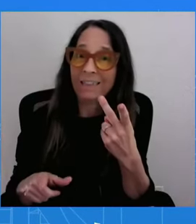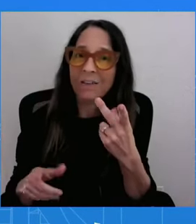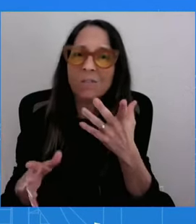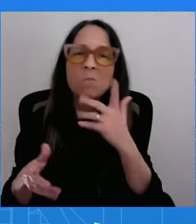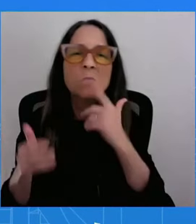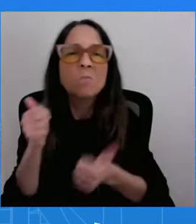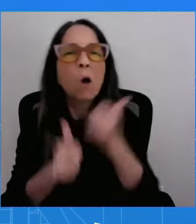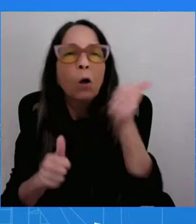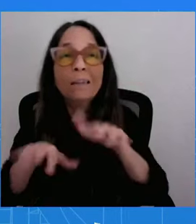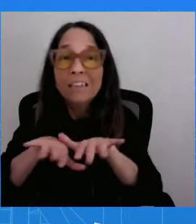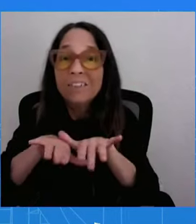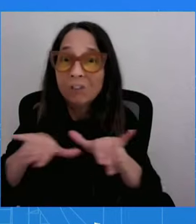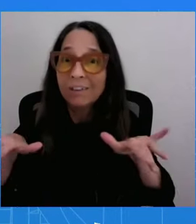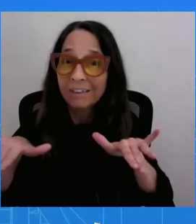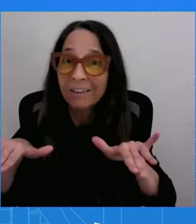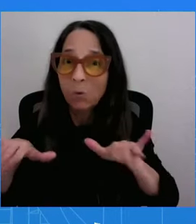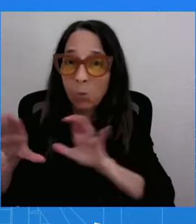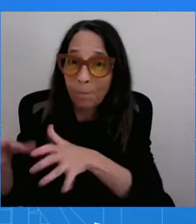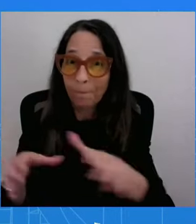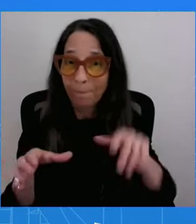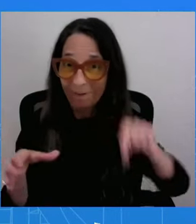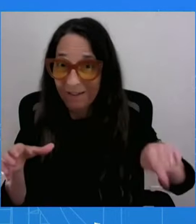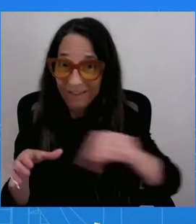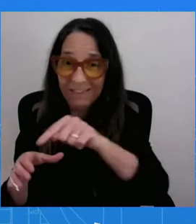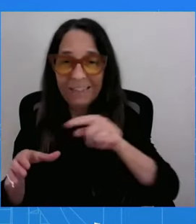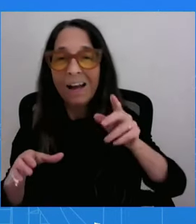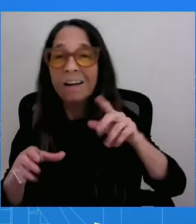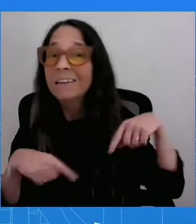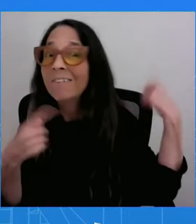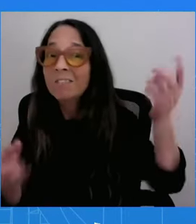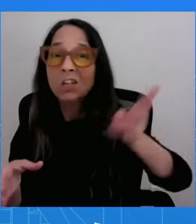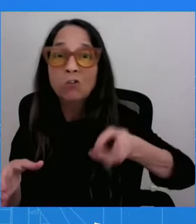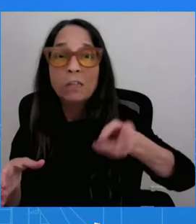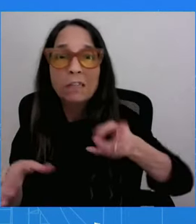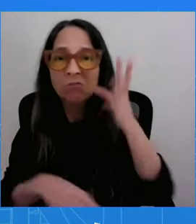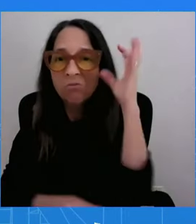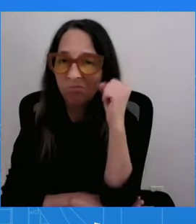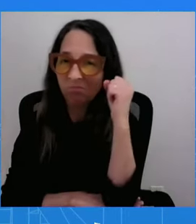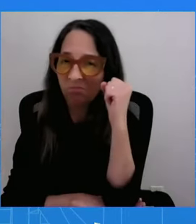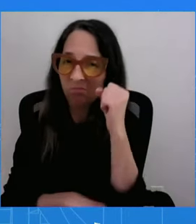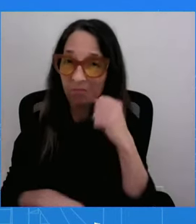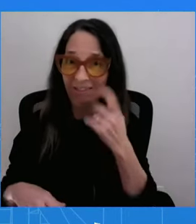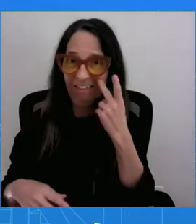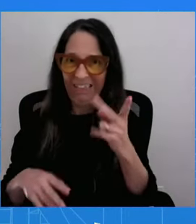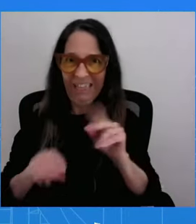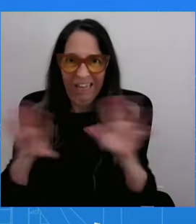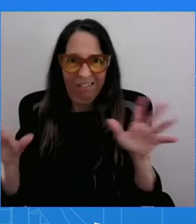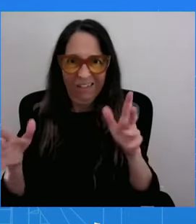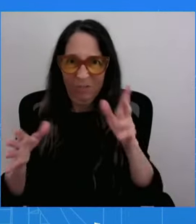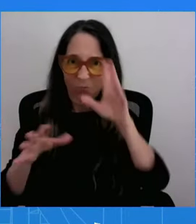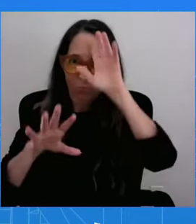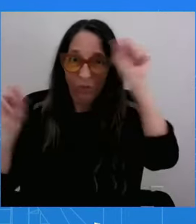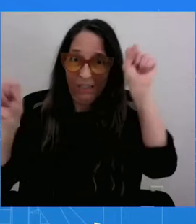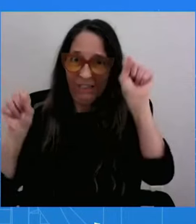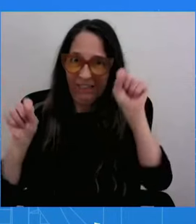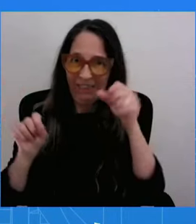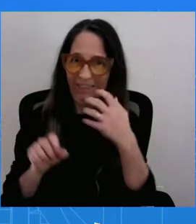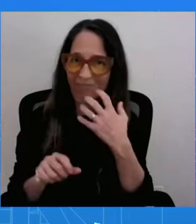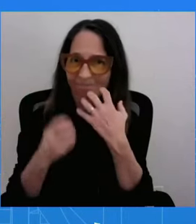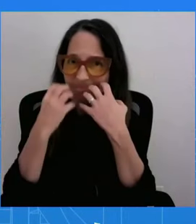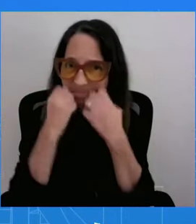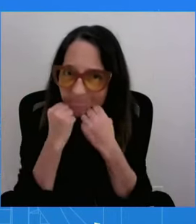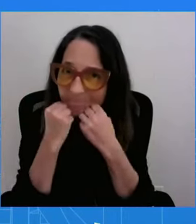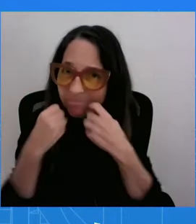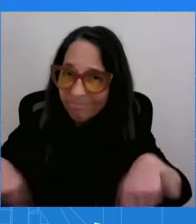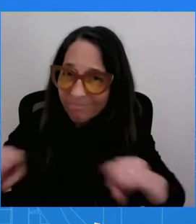says everything that you need to know about what this president cares about. And that starts with the Vice President. His decision to